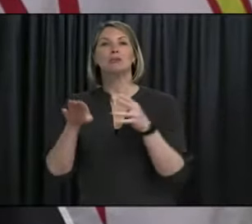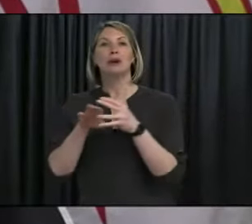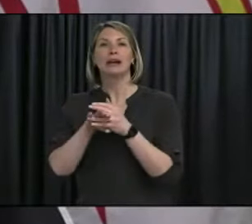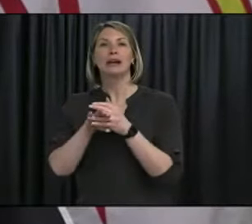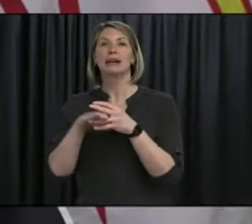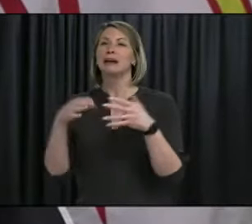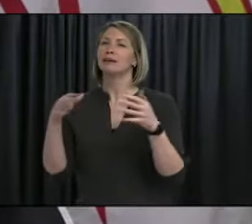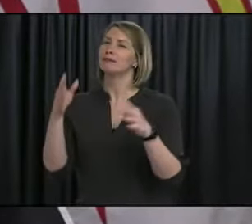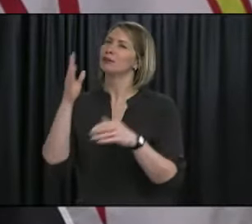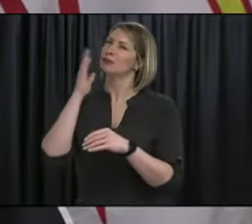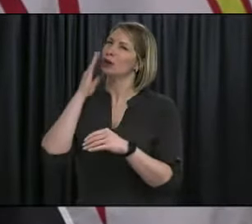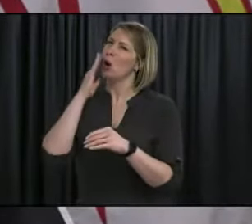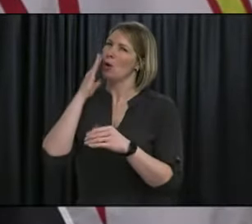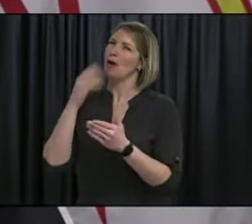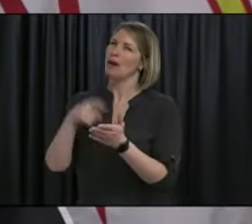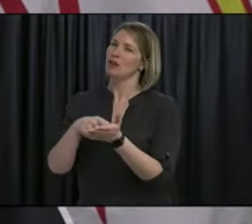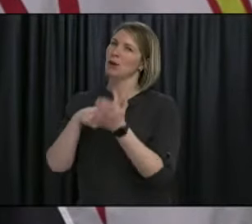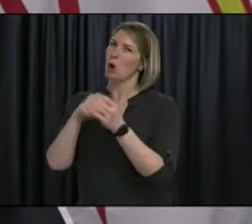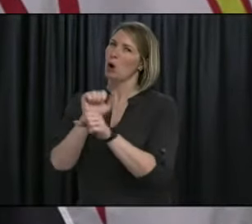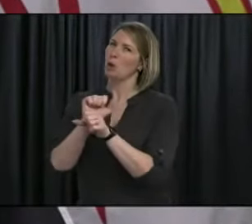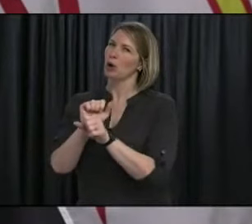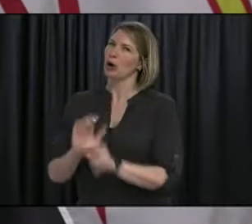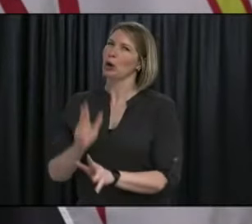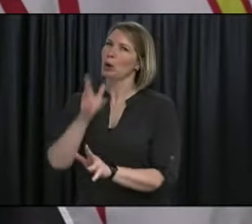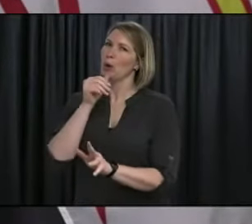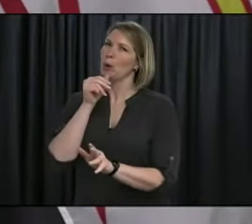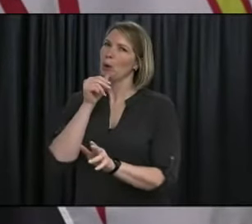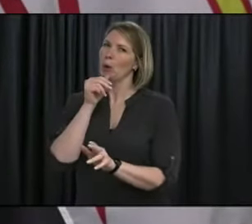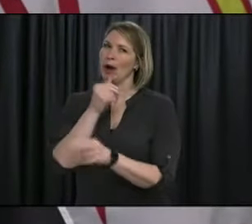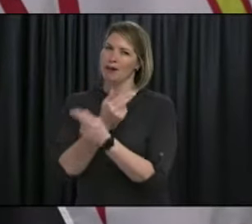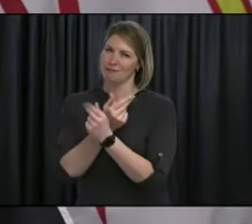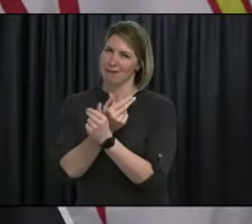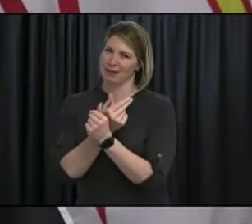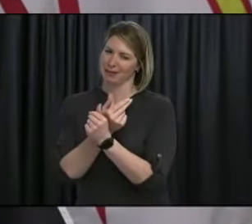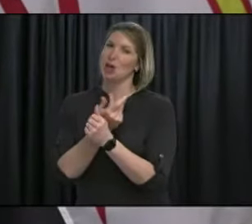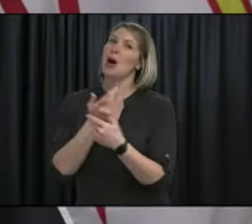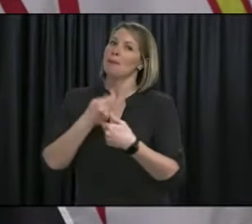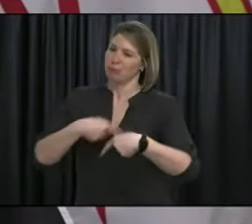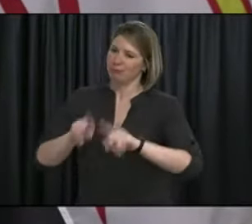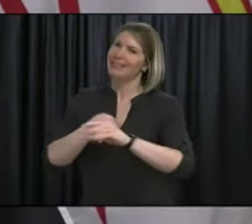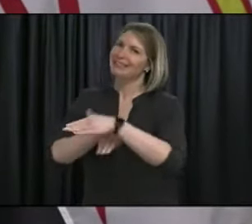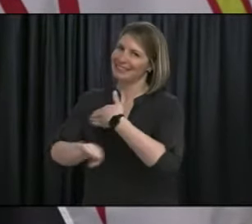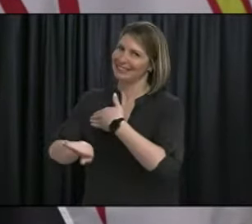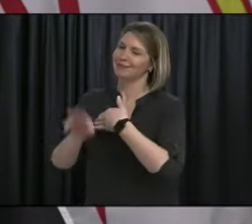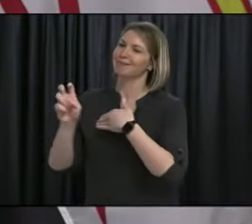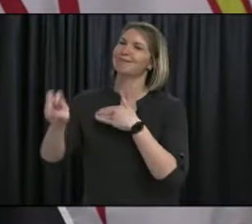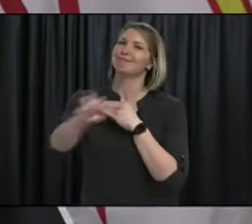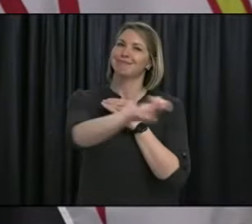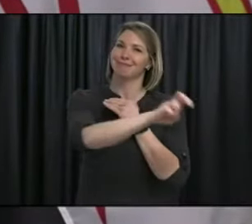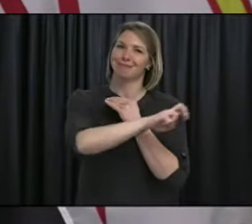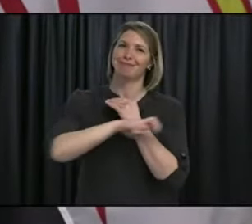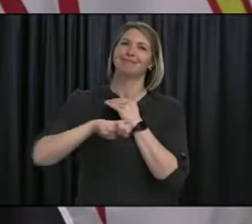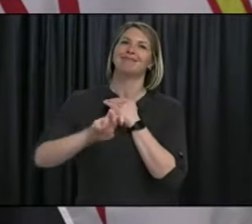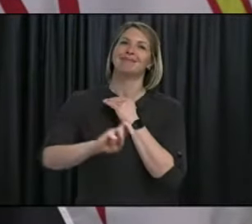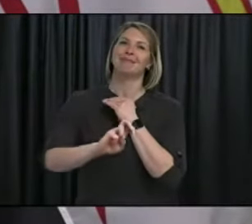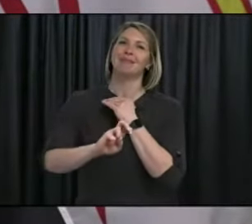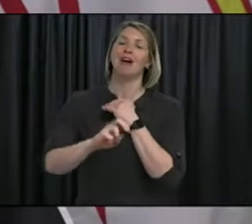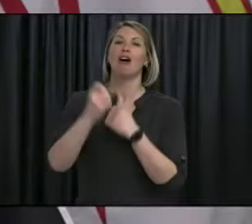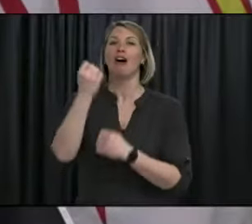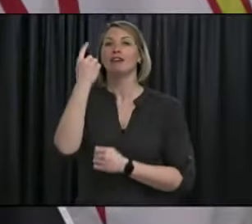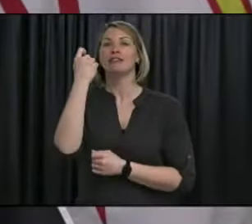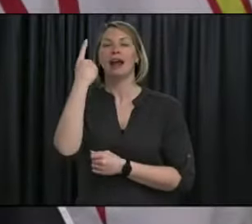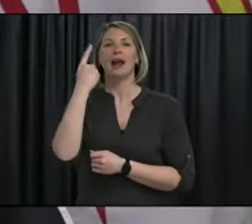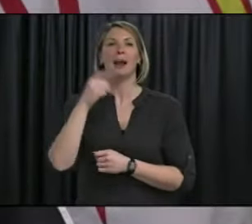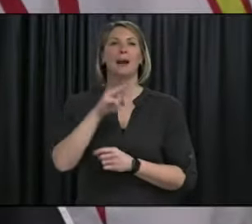is of course an essential worker and will be permitted to enter the province. Visits with the Easter Bunny in large public venues, such as shopping